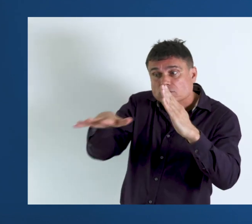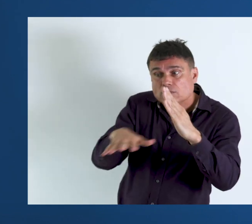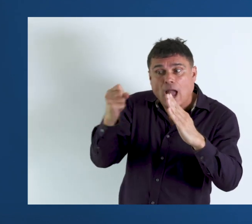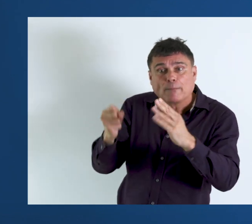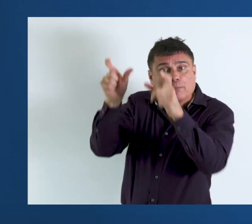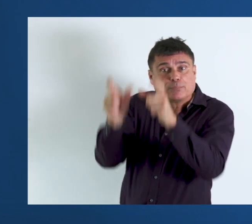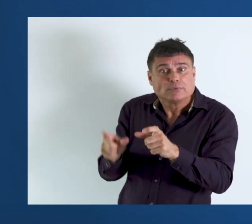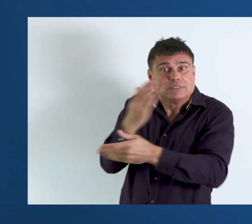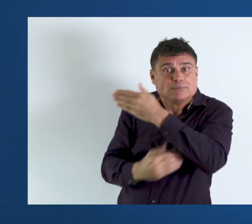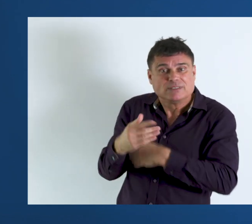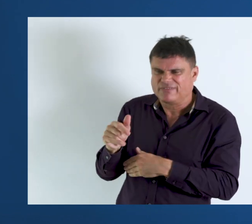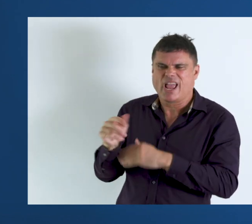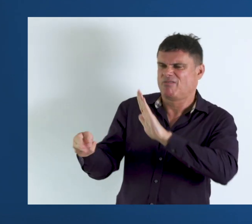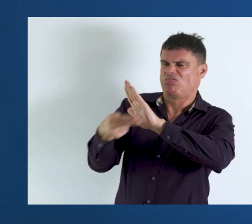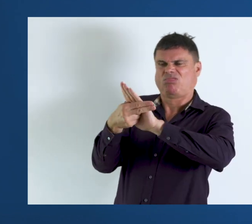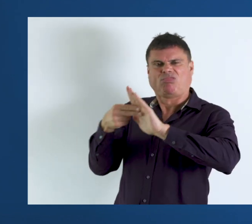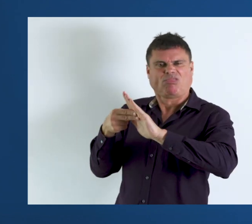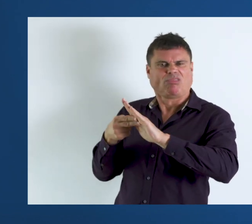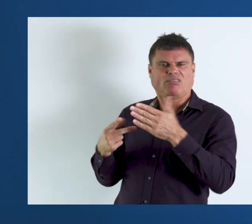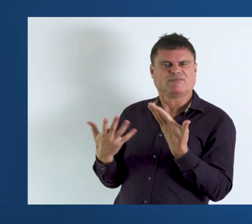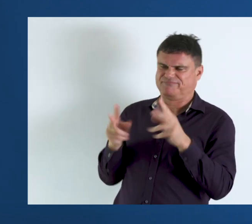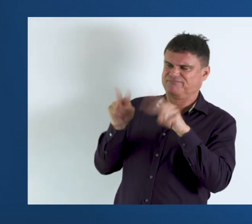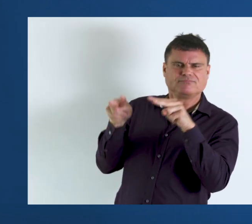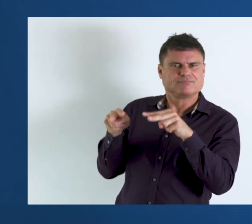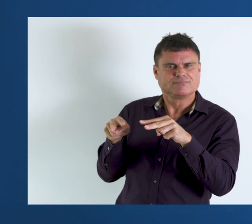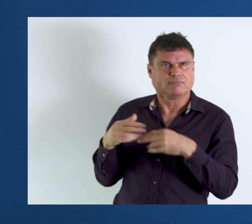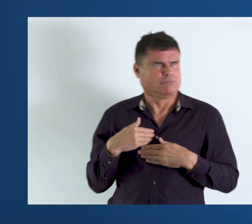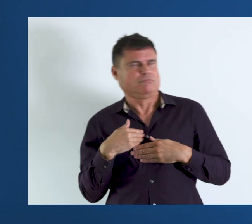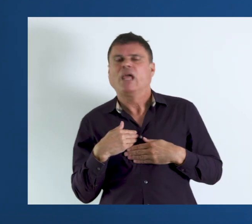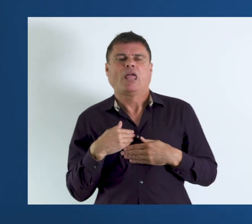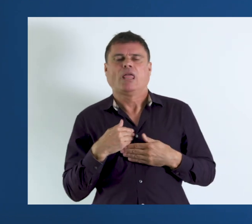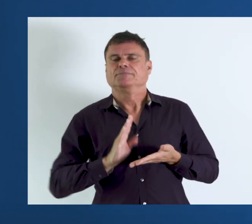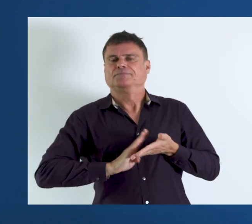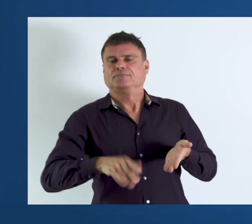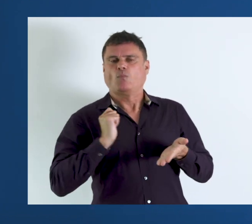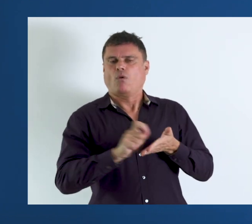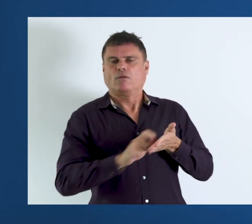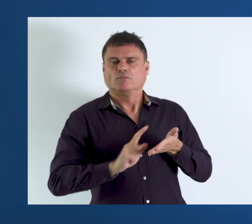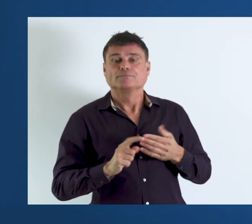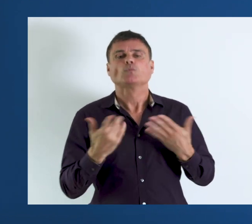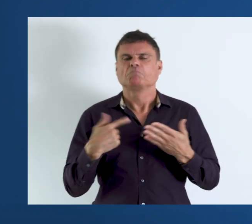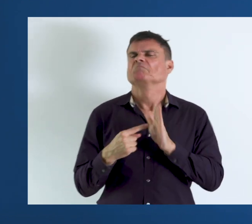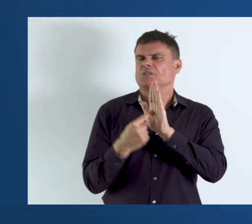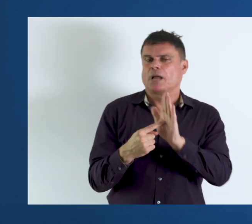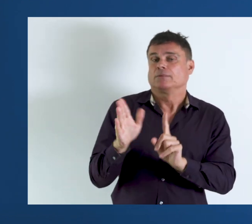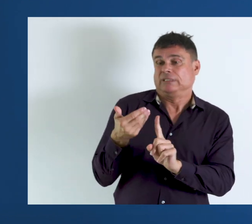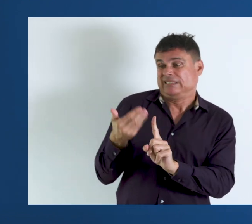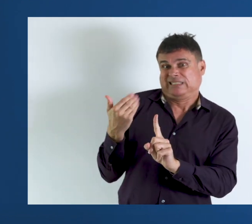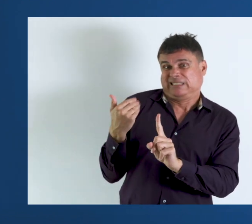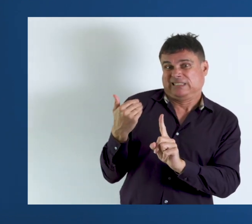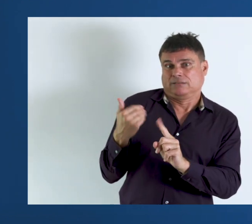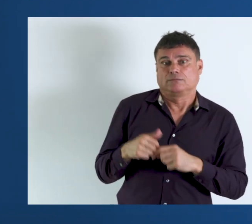there is a member of the household with these characteristics. I would like now to share another example, a more recent